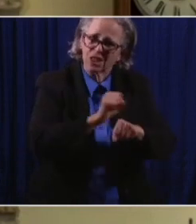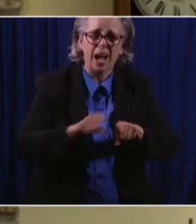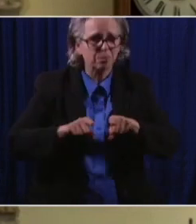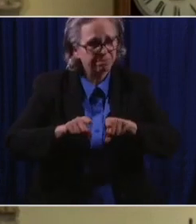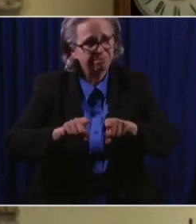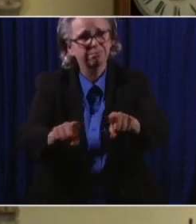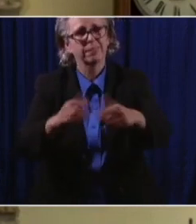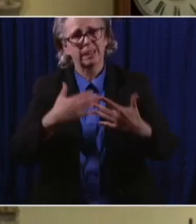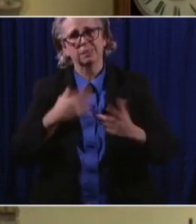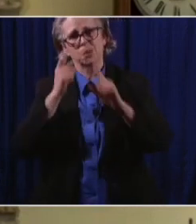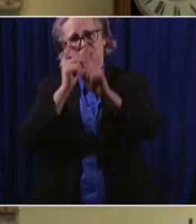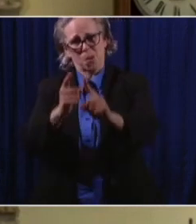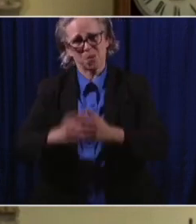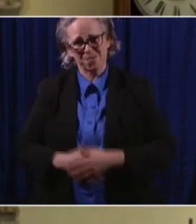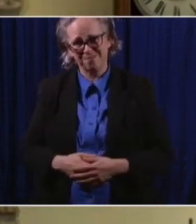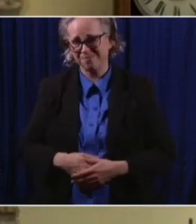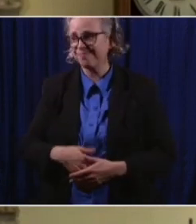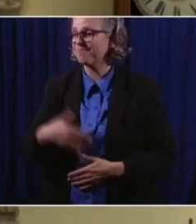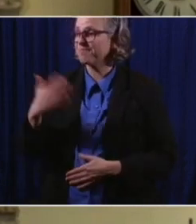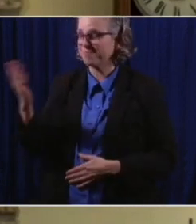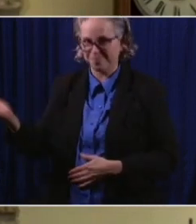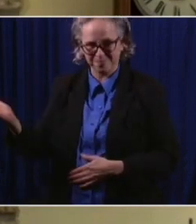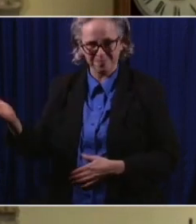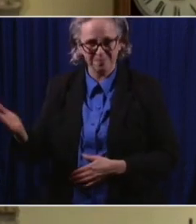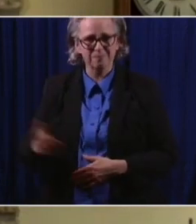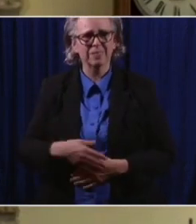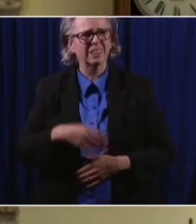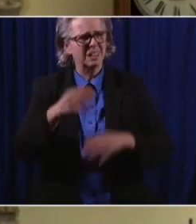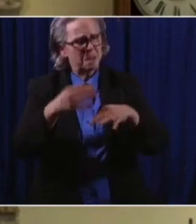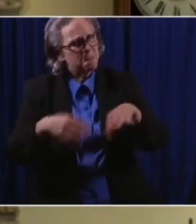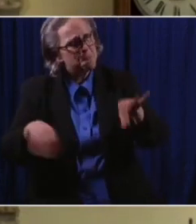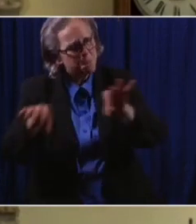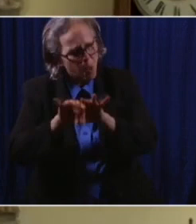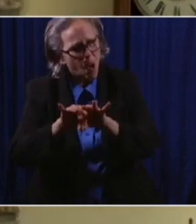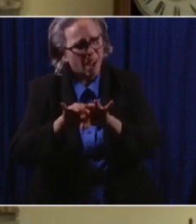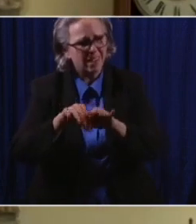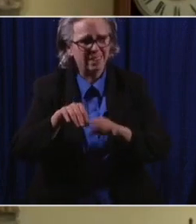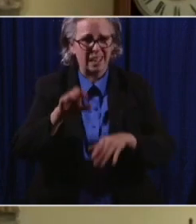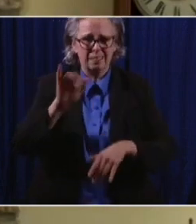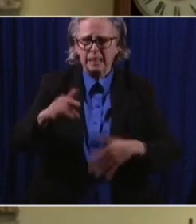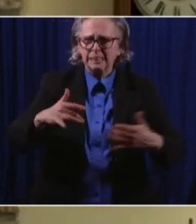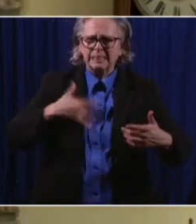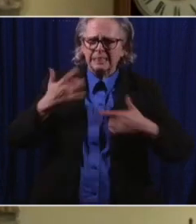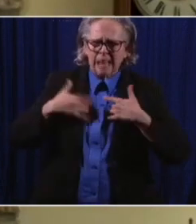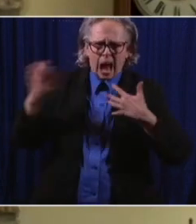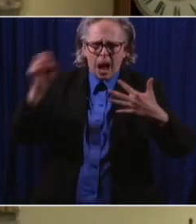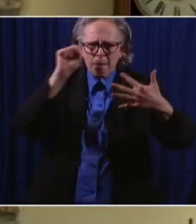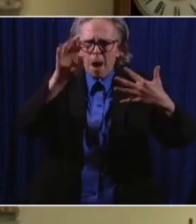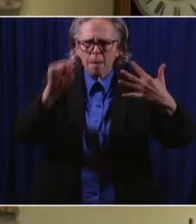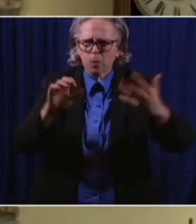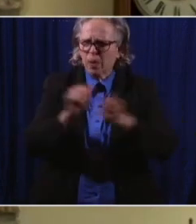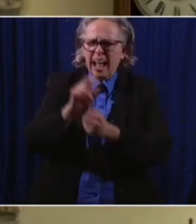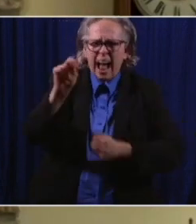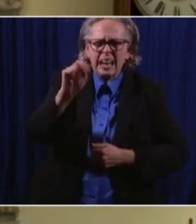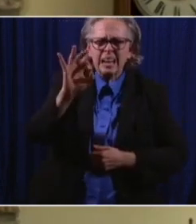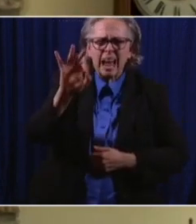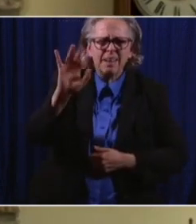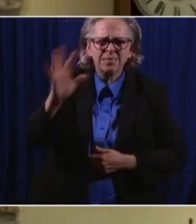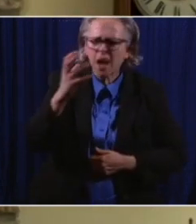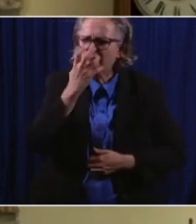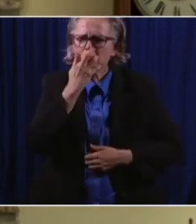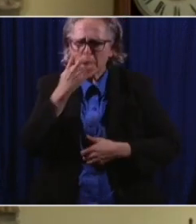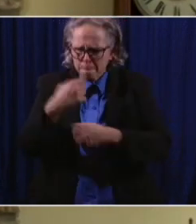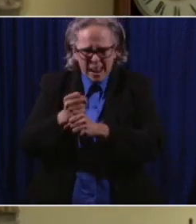really exciting about the N95 mask going to be made in Jackson, Ohio.